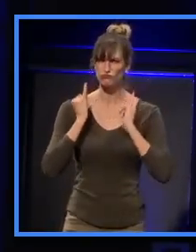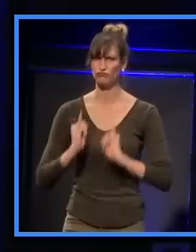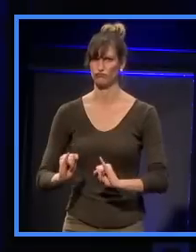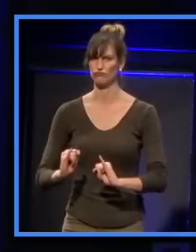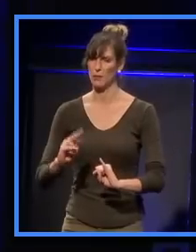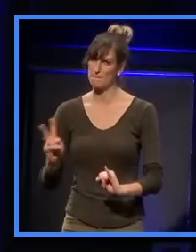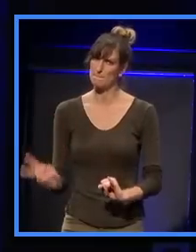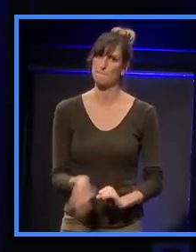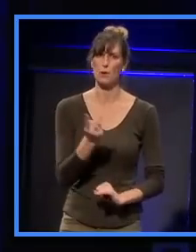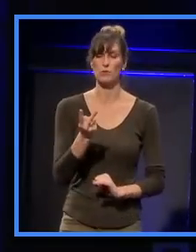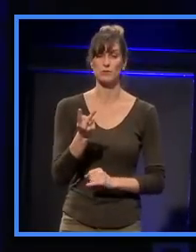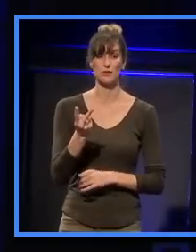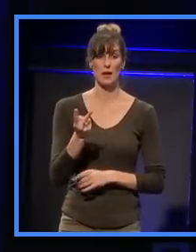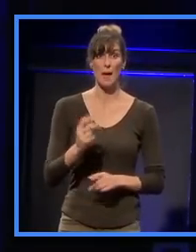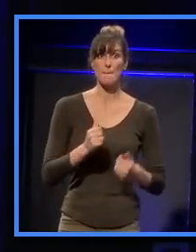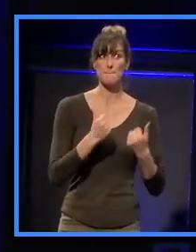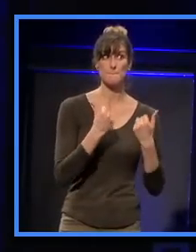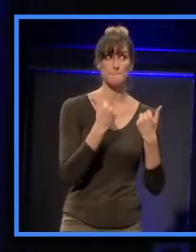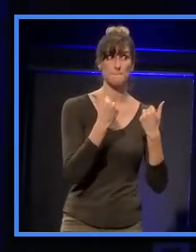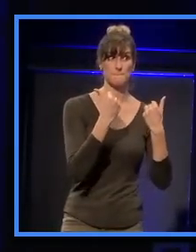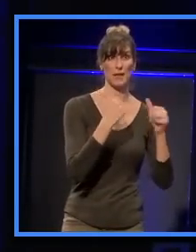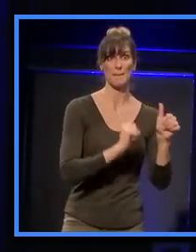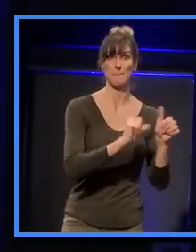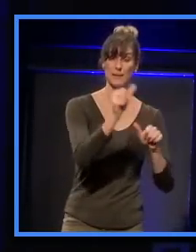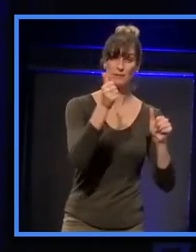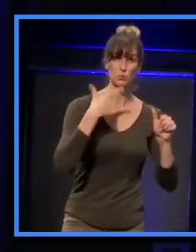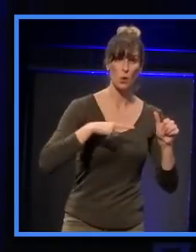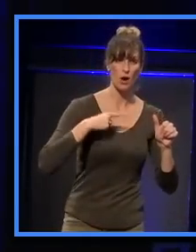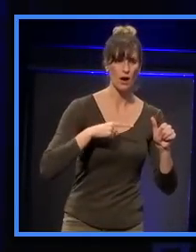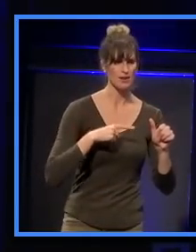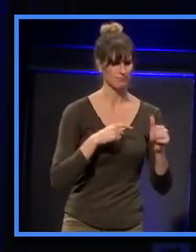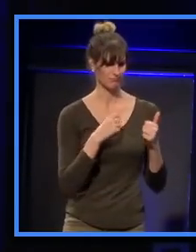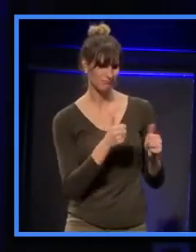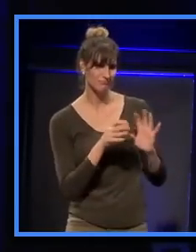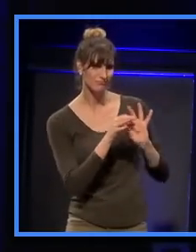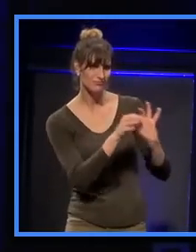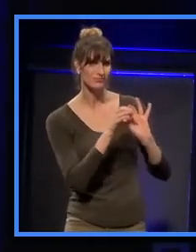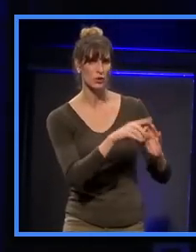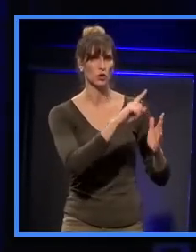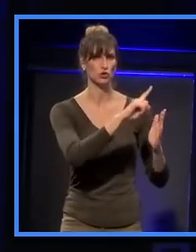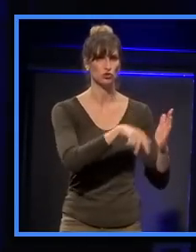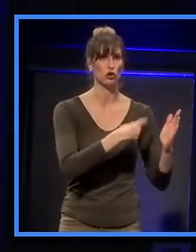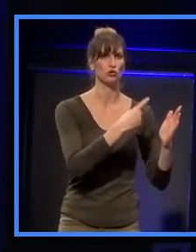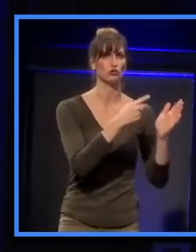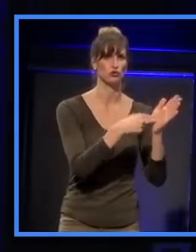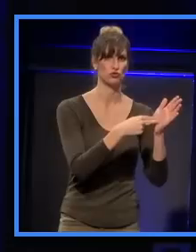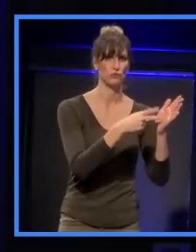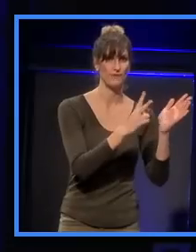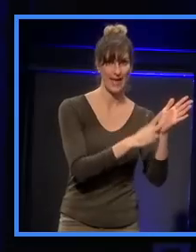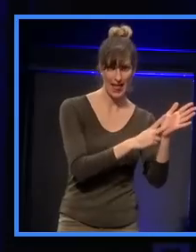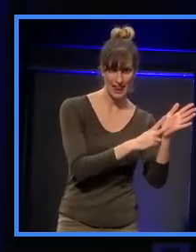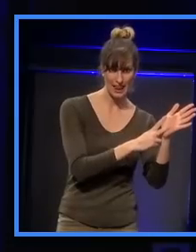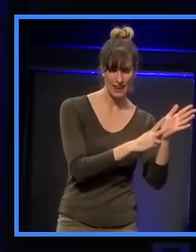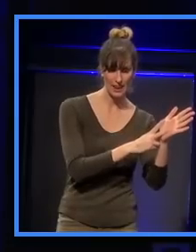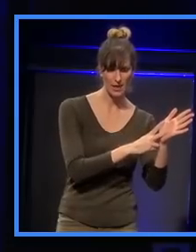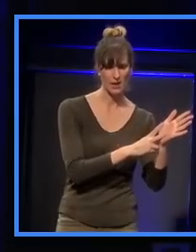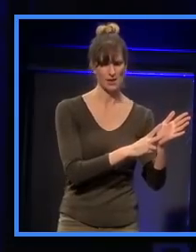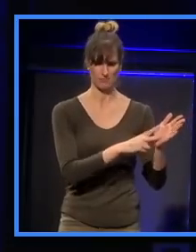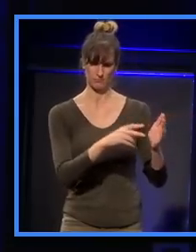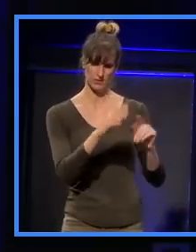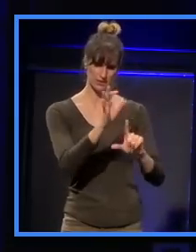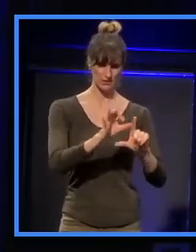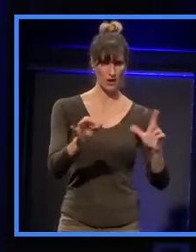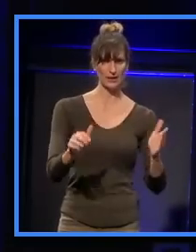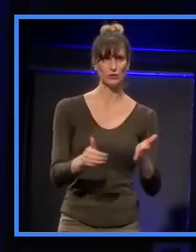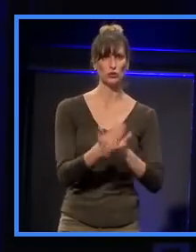because of the excitement of working with Jean Nouvelle, and creating a new typology in concert halls, which I'll explain a